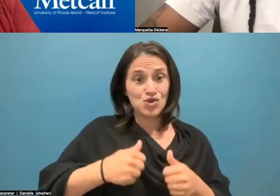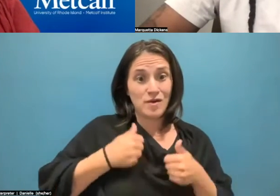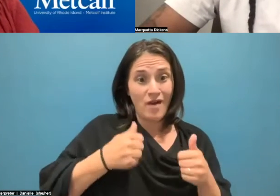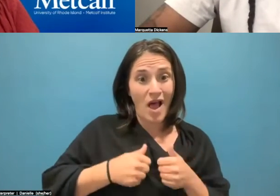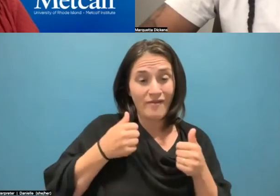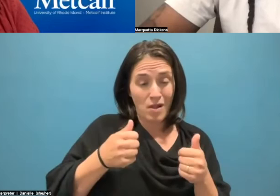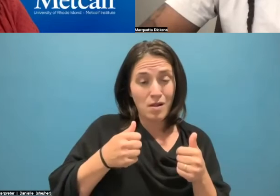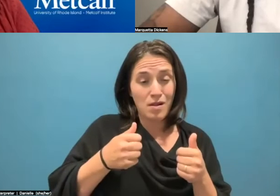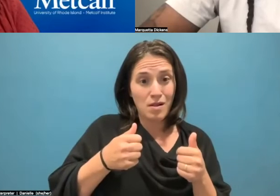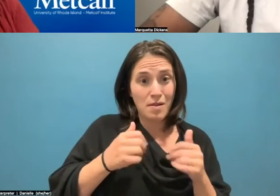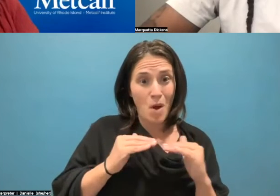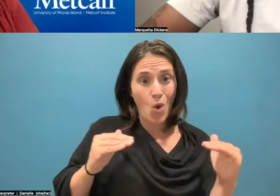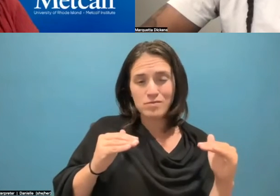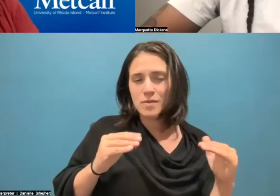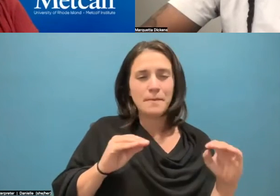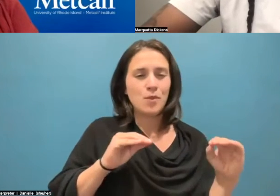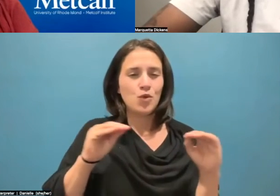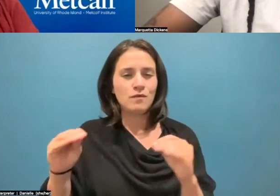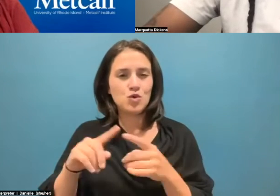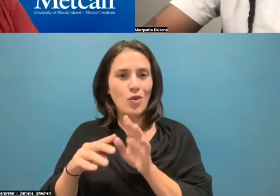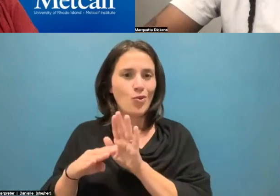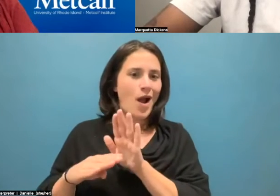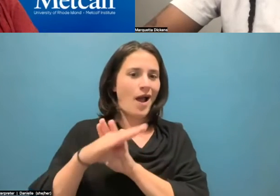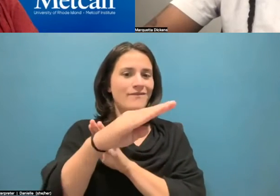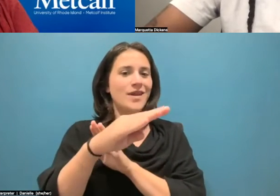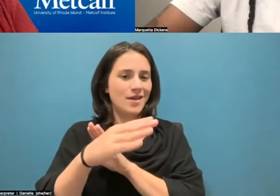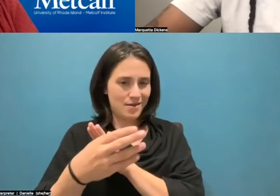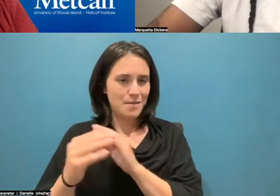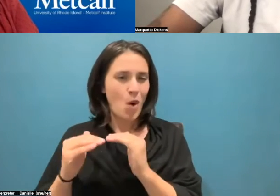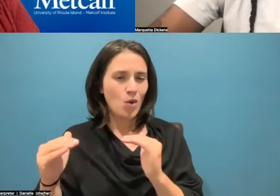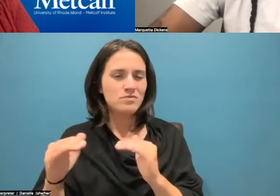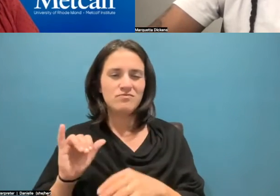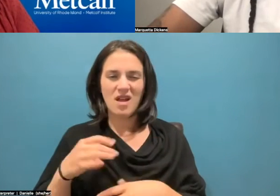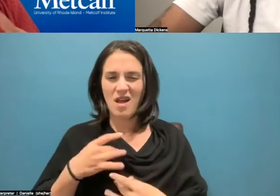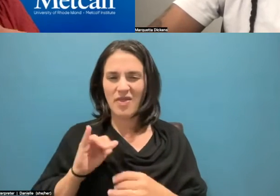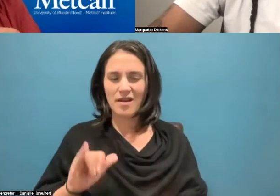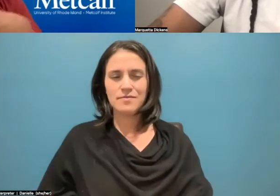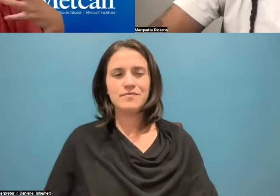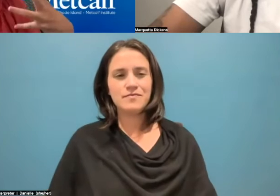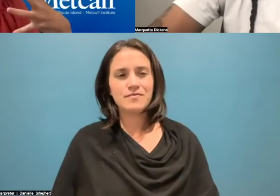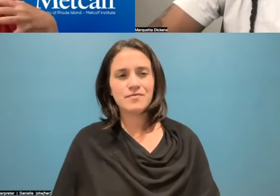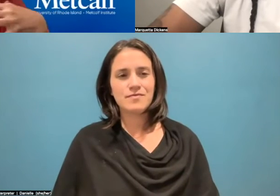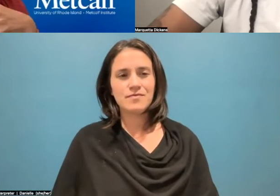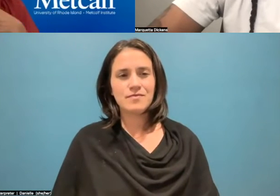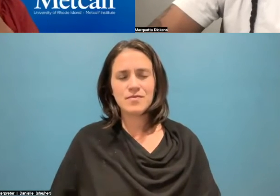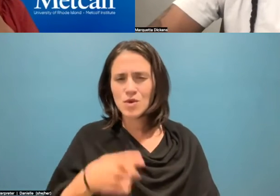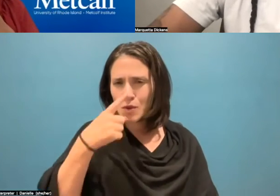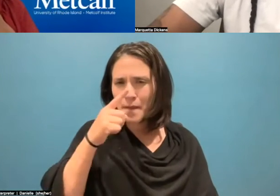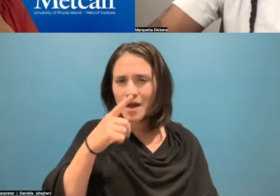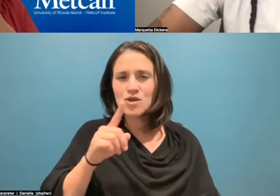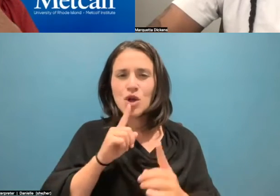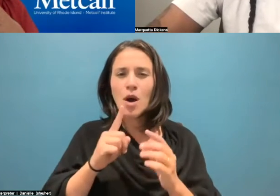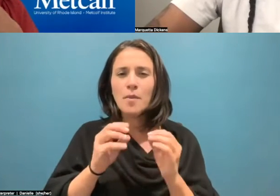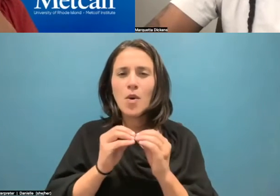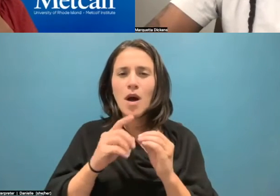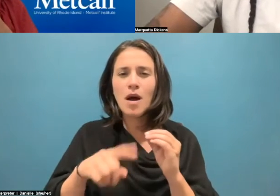you could talk about, and you sort of mentioned this a bit, but about, can you talk about, you know, here at Metcalf, we are